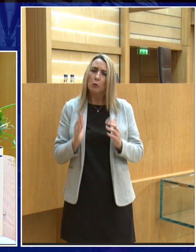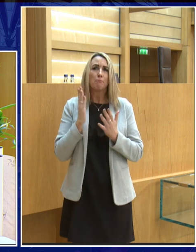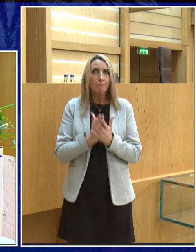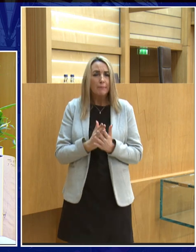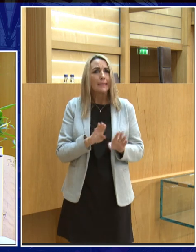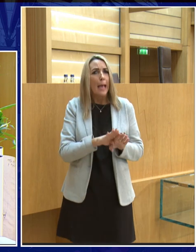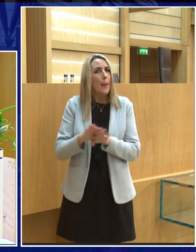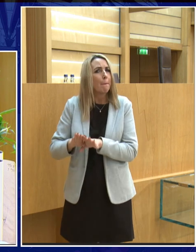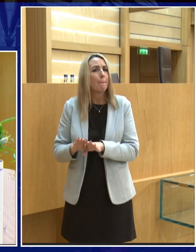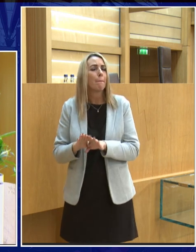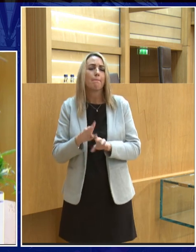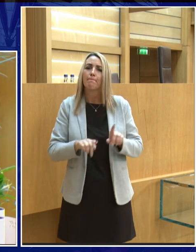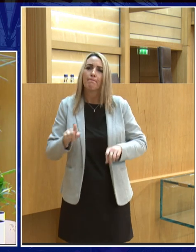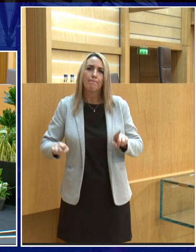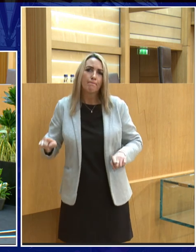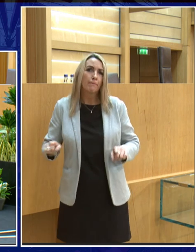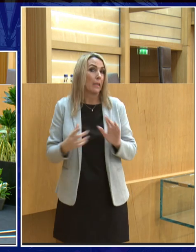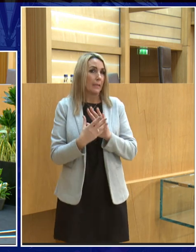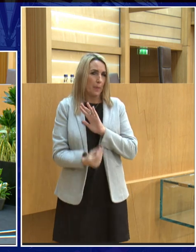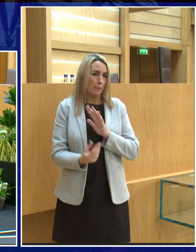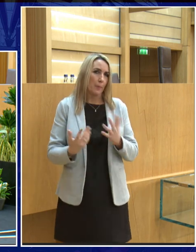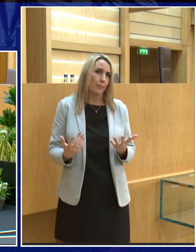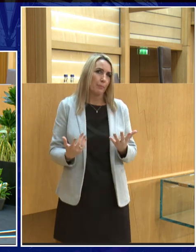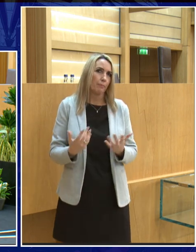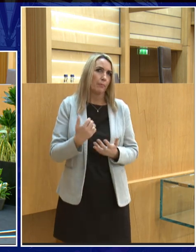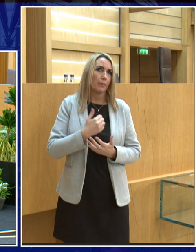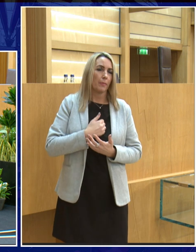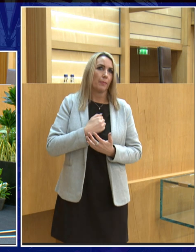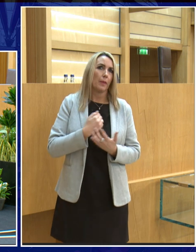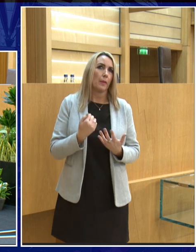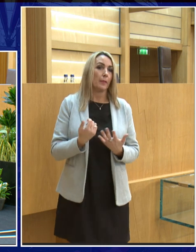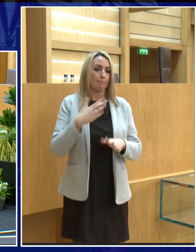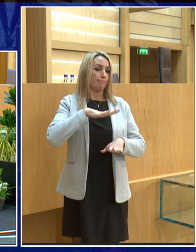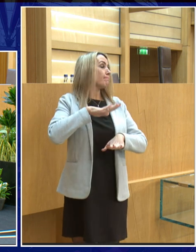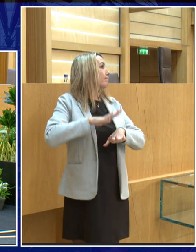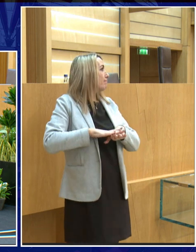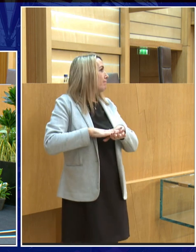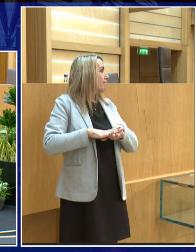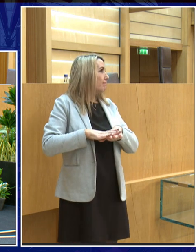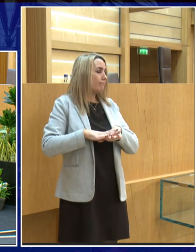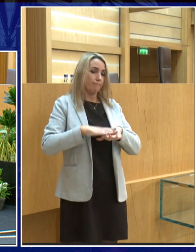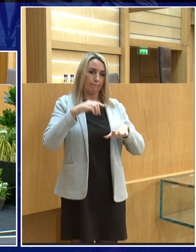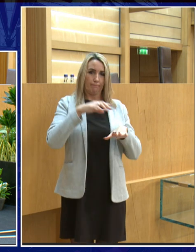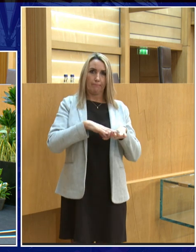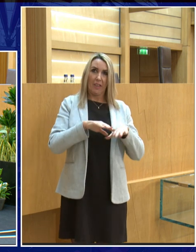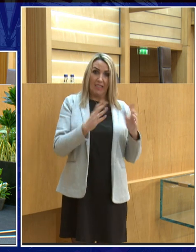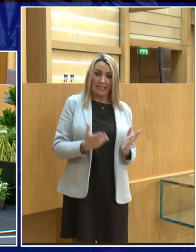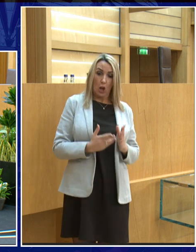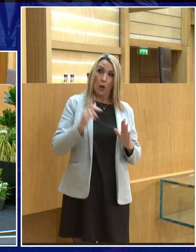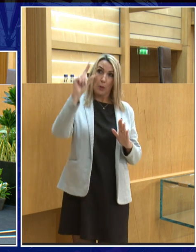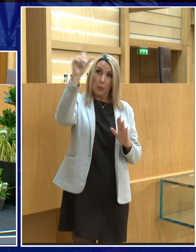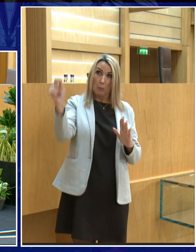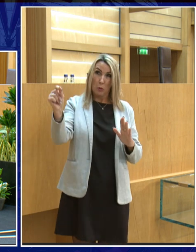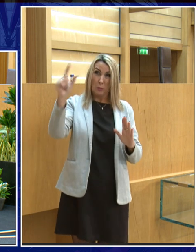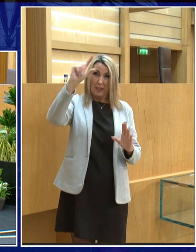because so let's say if my hand is the earth and this is the moon people usually think that the moon